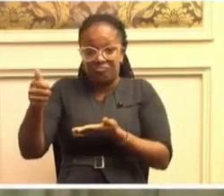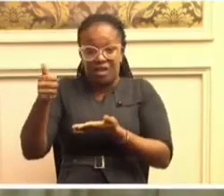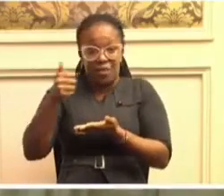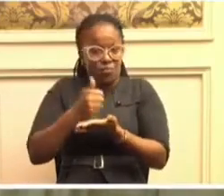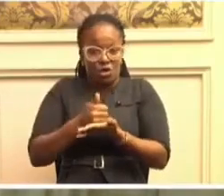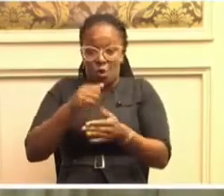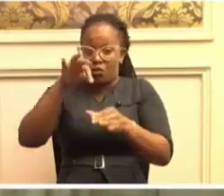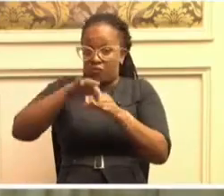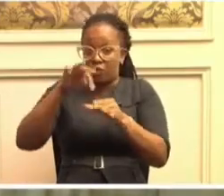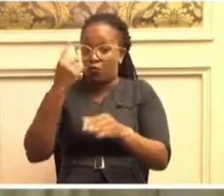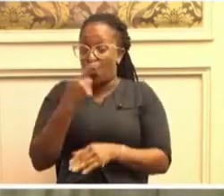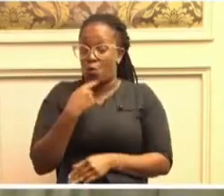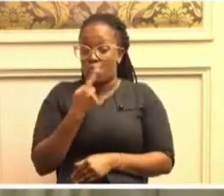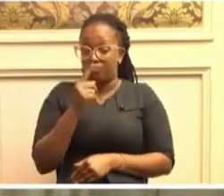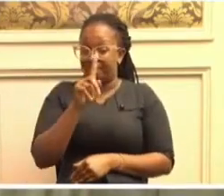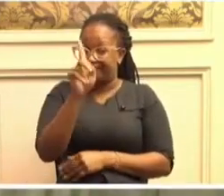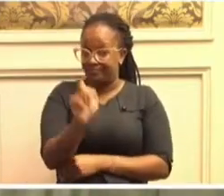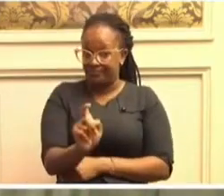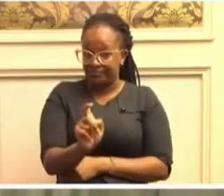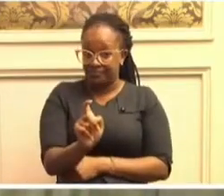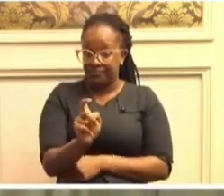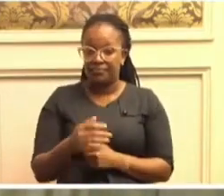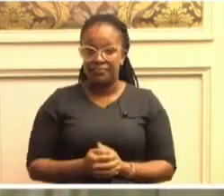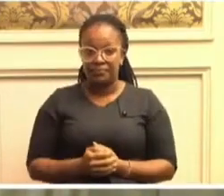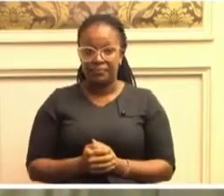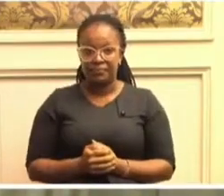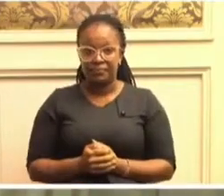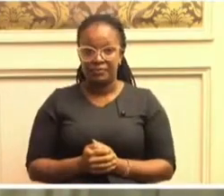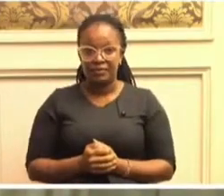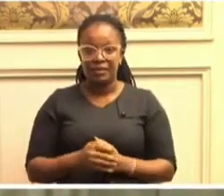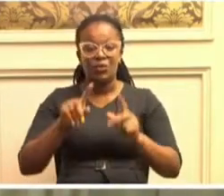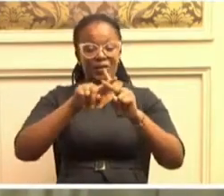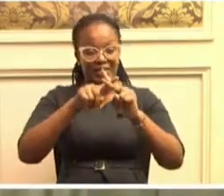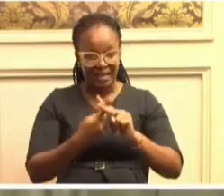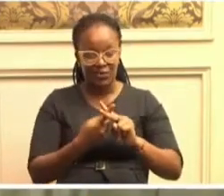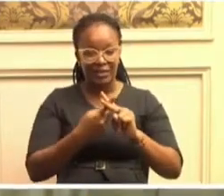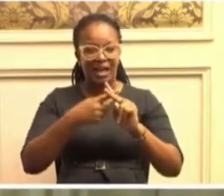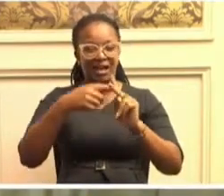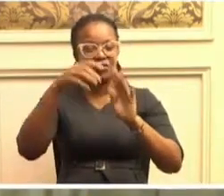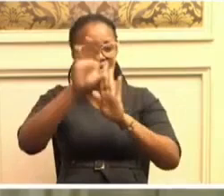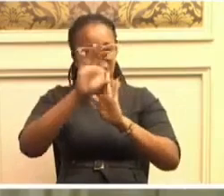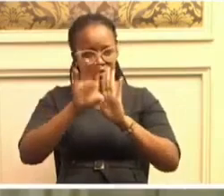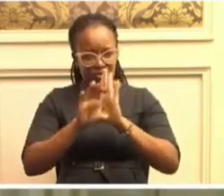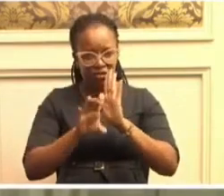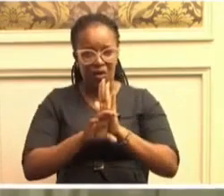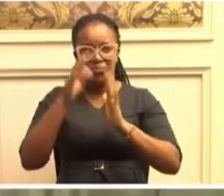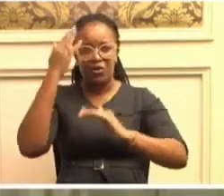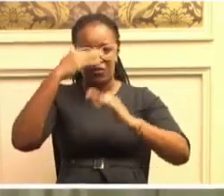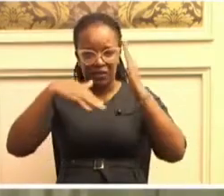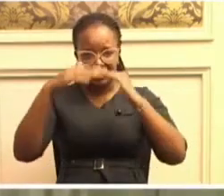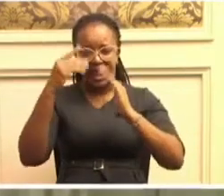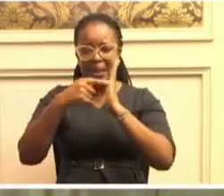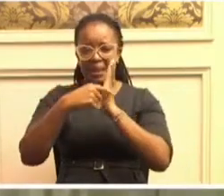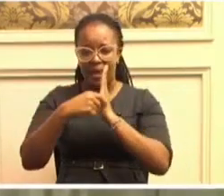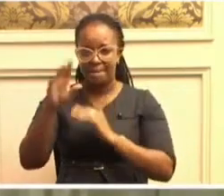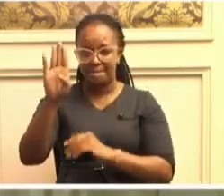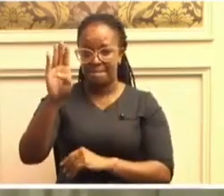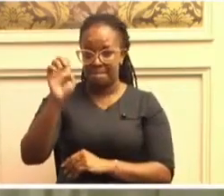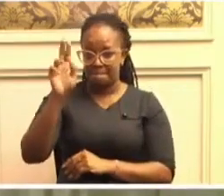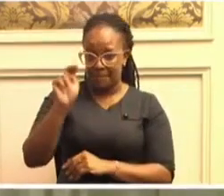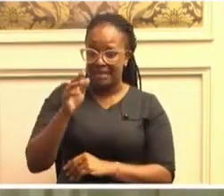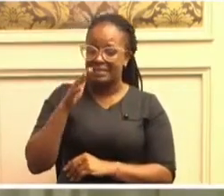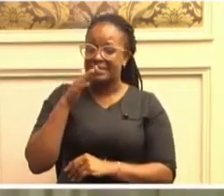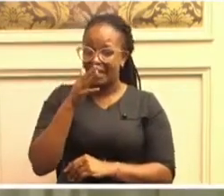Let me start from what a constitutional scholar by the name of Professor Ben Nubweze says.